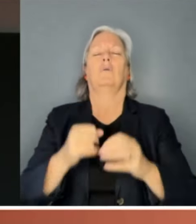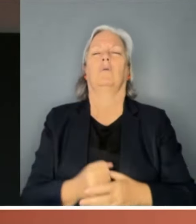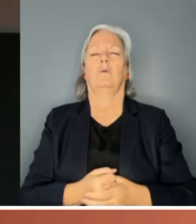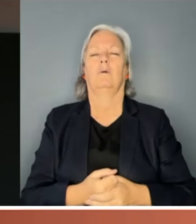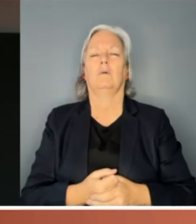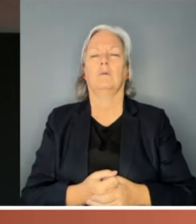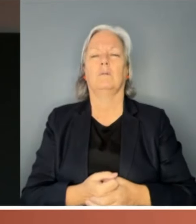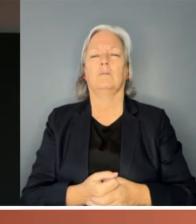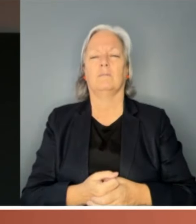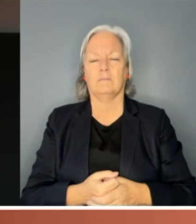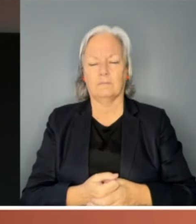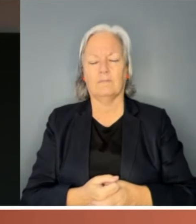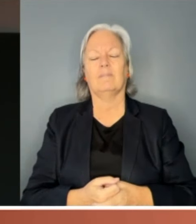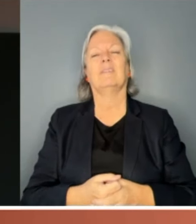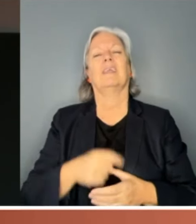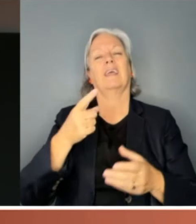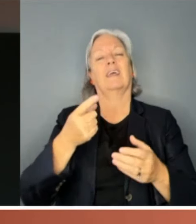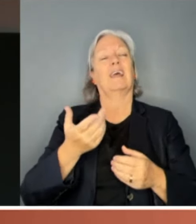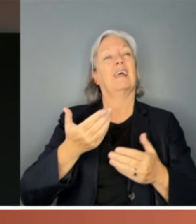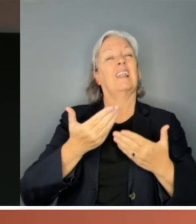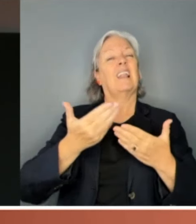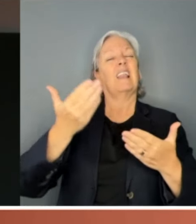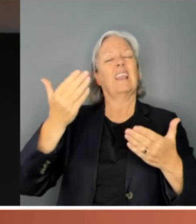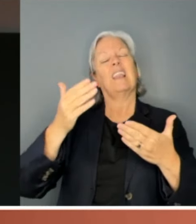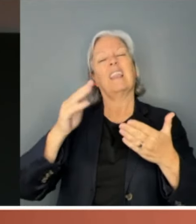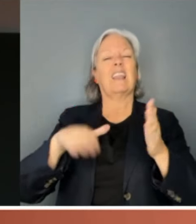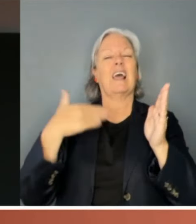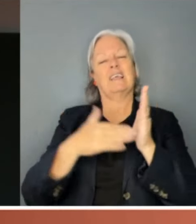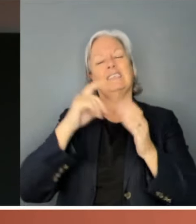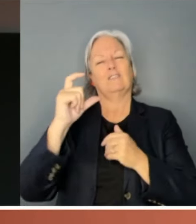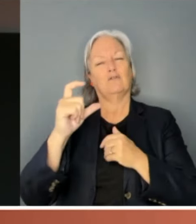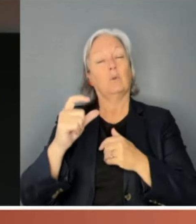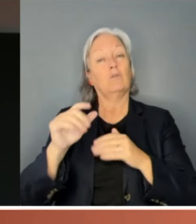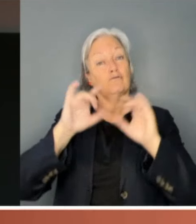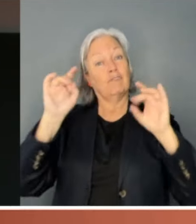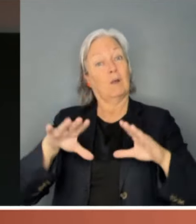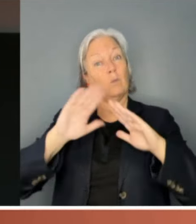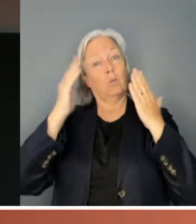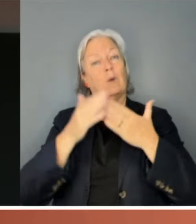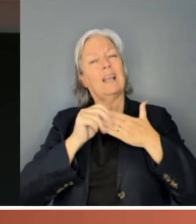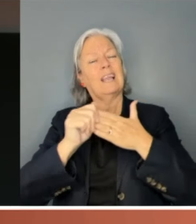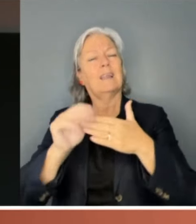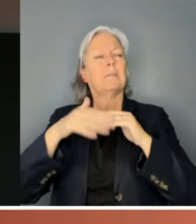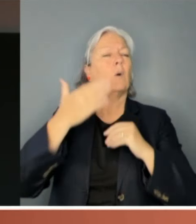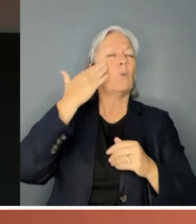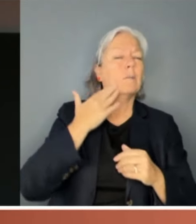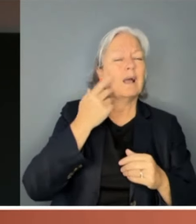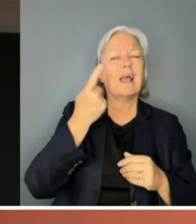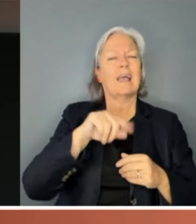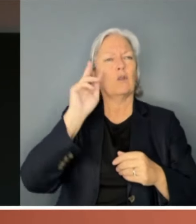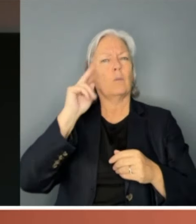the latter quarter of last century, Australia was a world leader when it came to women and political participation.